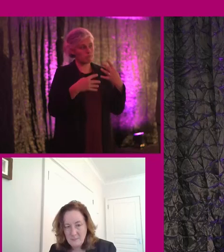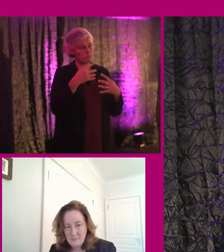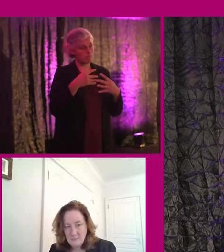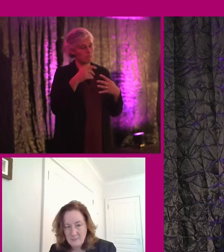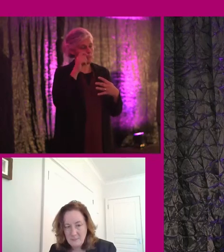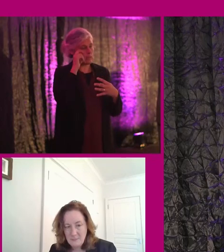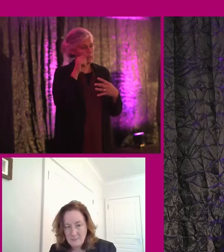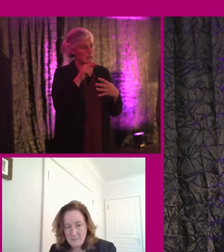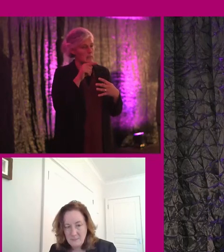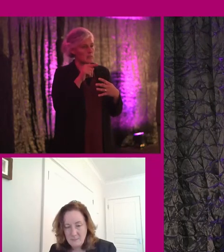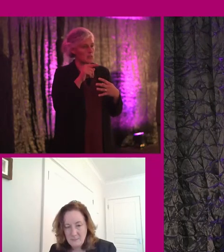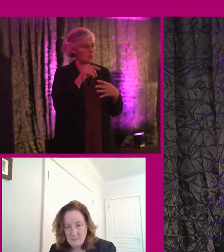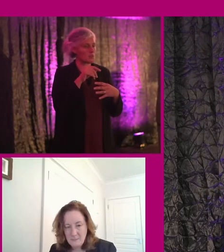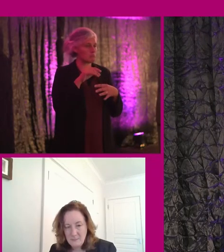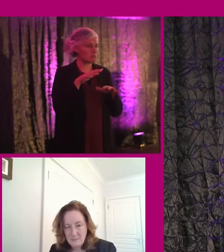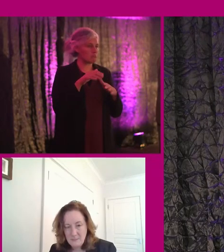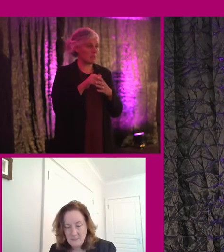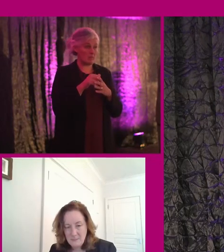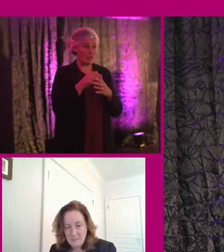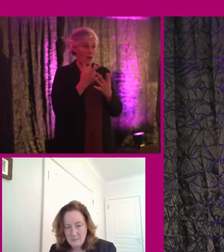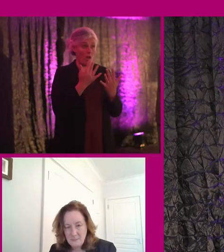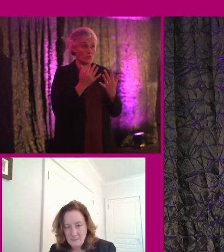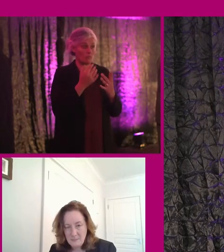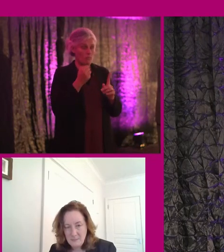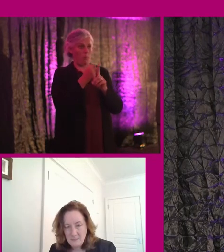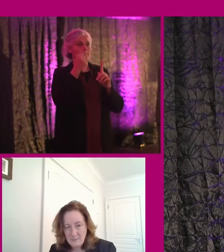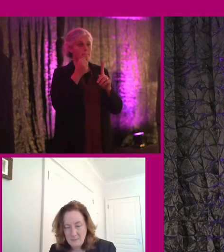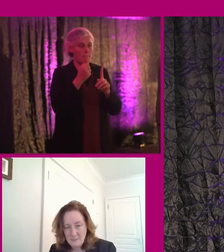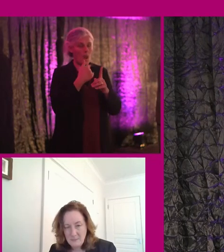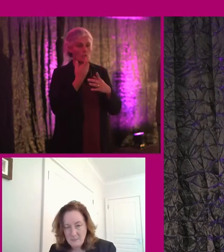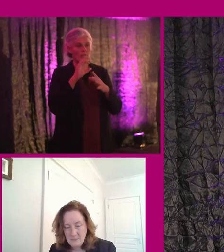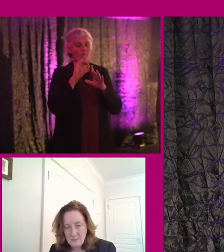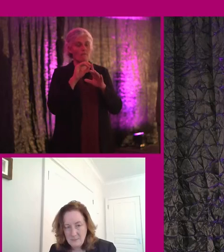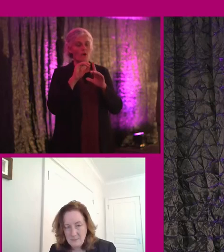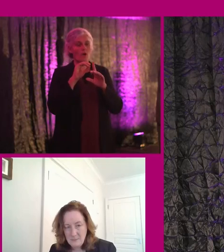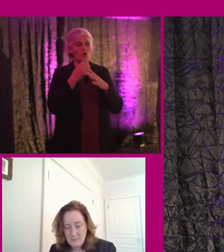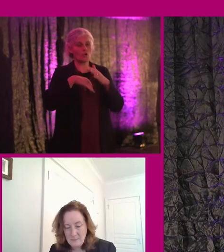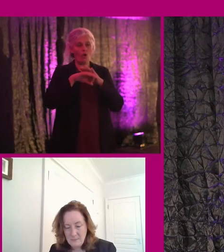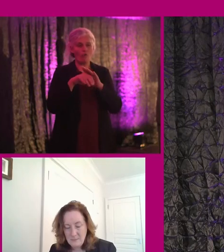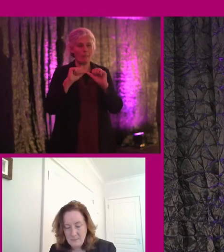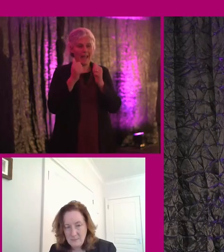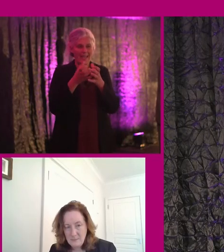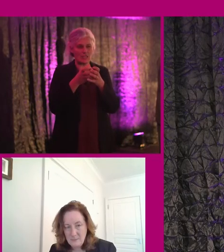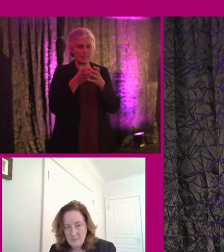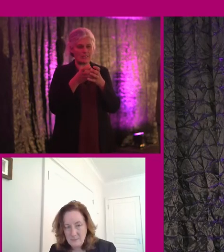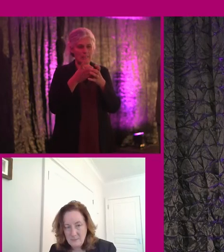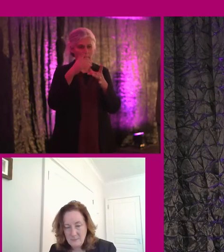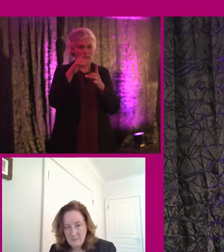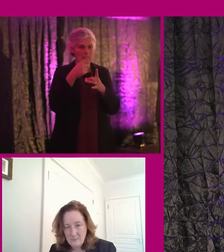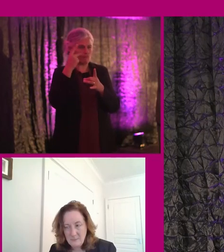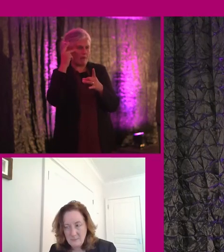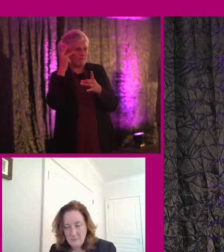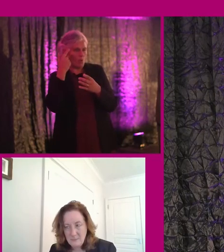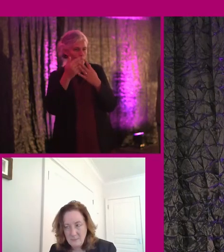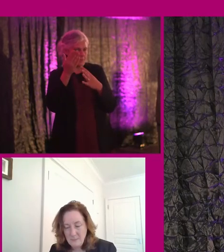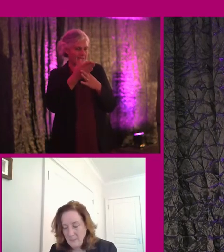probably be a wake up call for a lot of government agencies to review the role